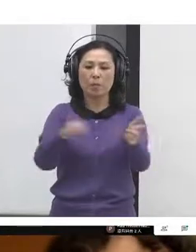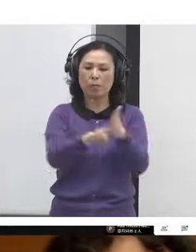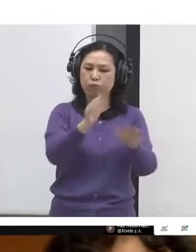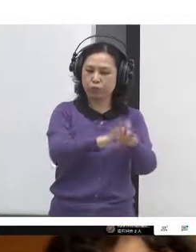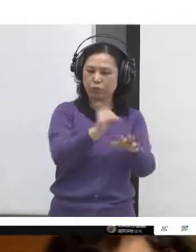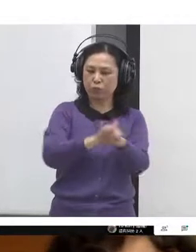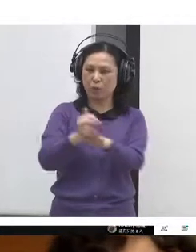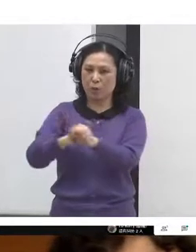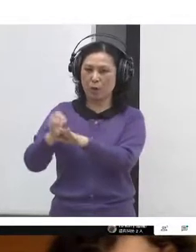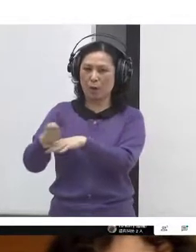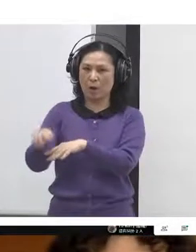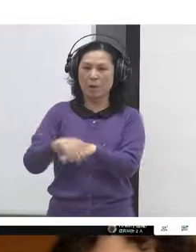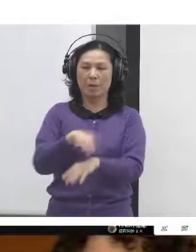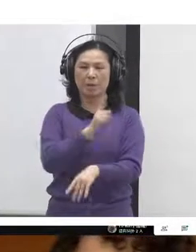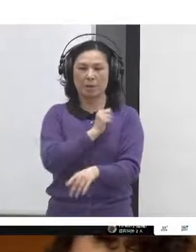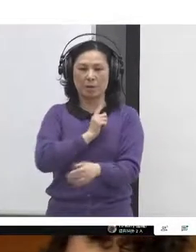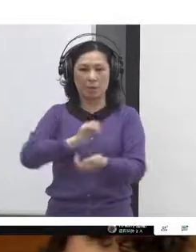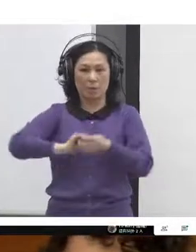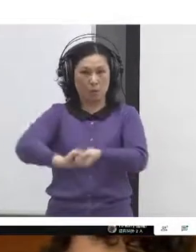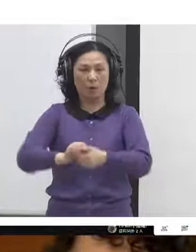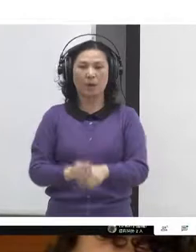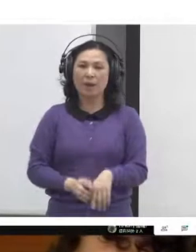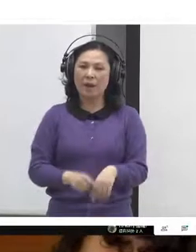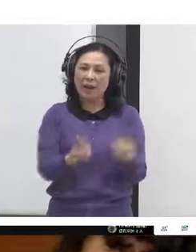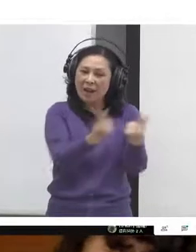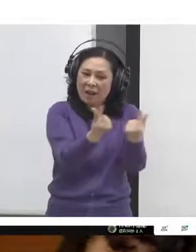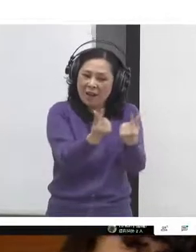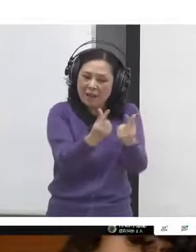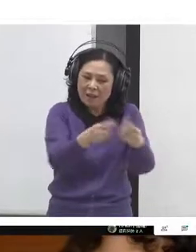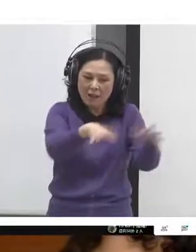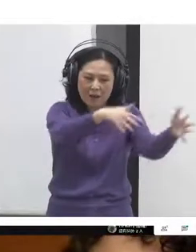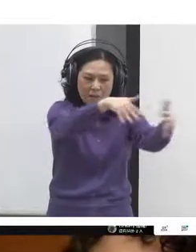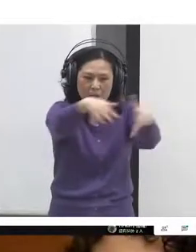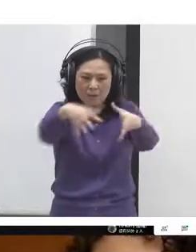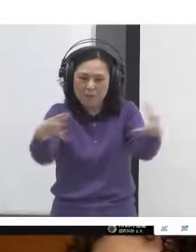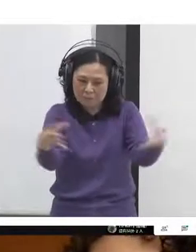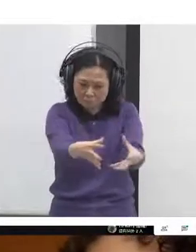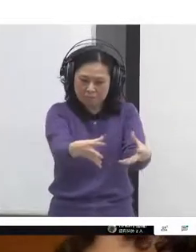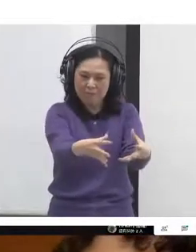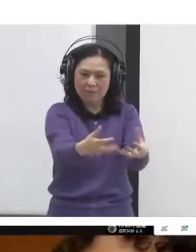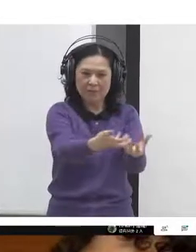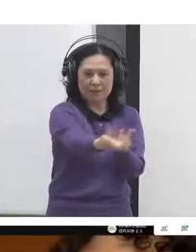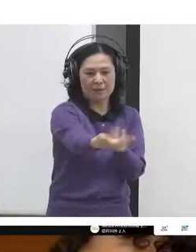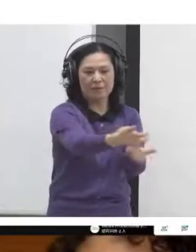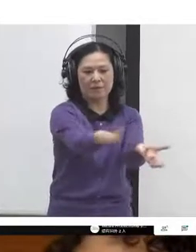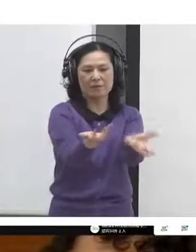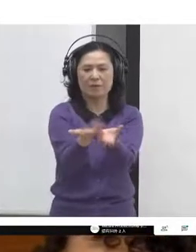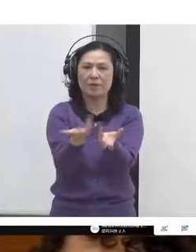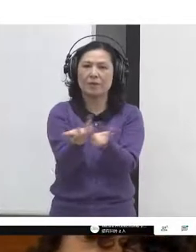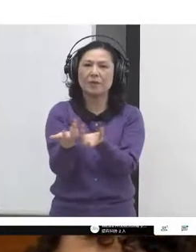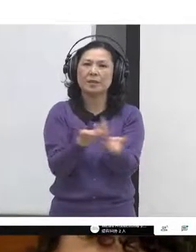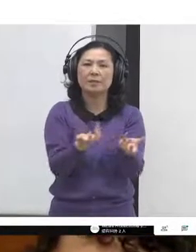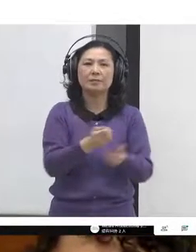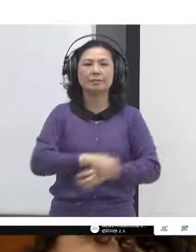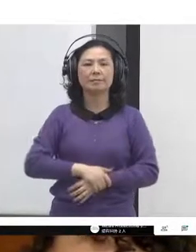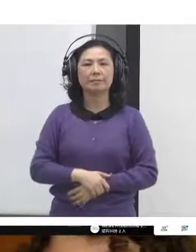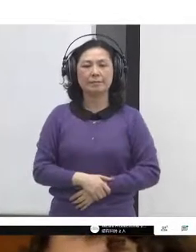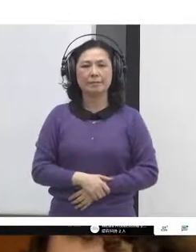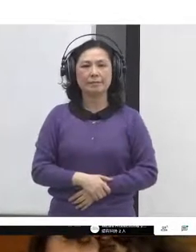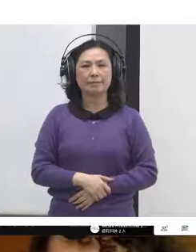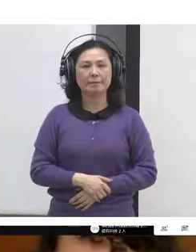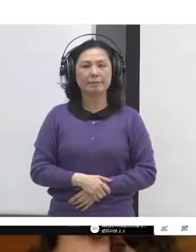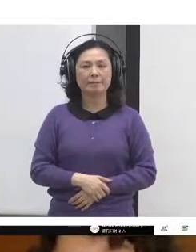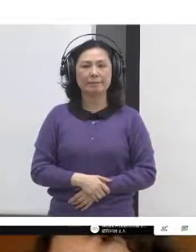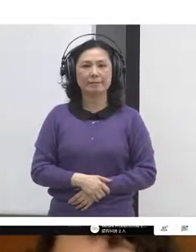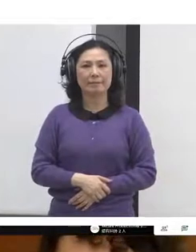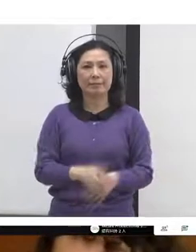ustered together. And then coordinators of each of those types of work are